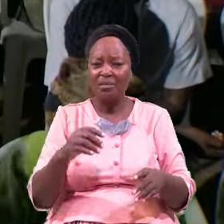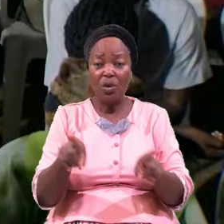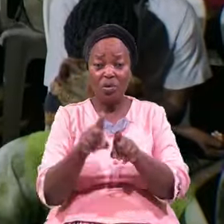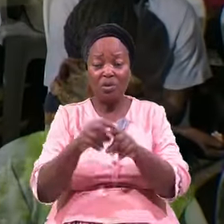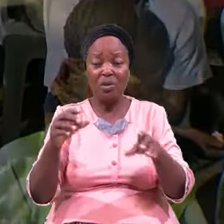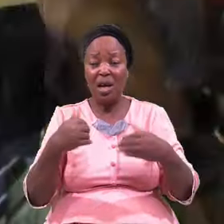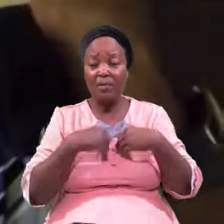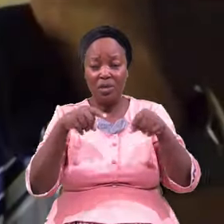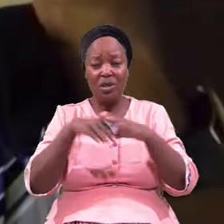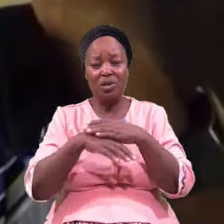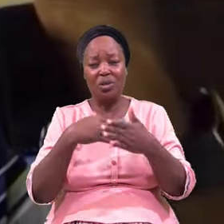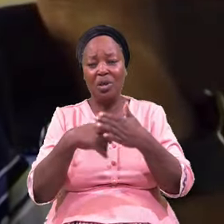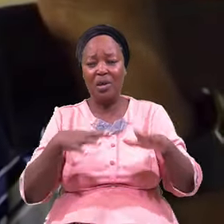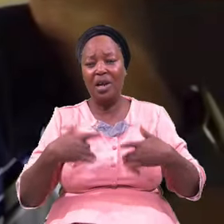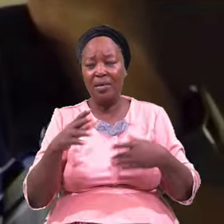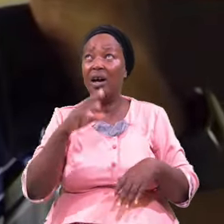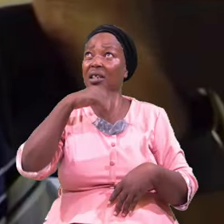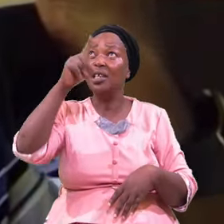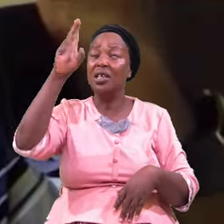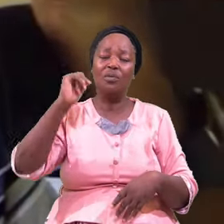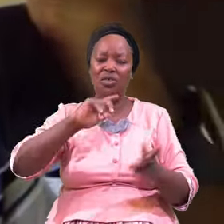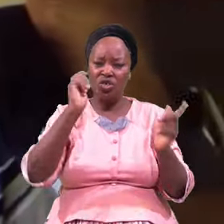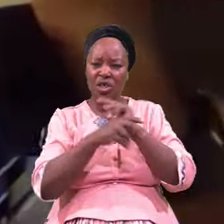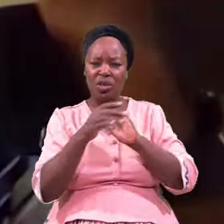It Will Change Your Destiny